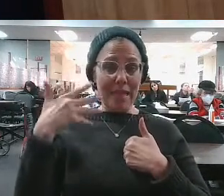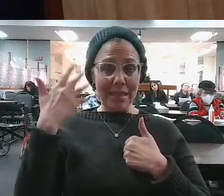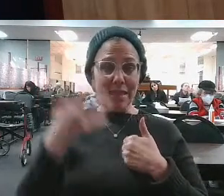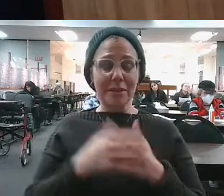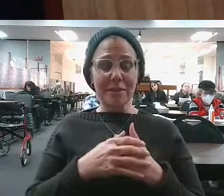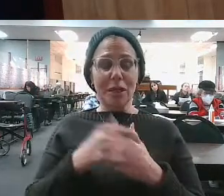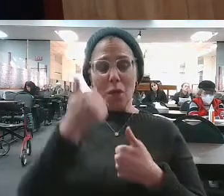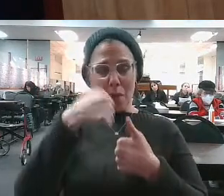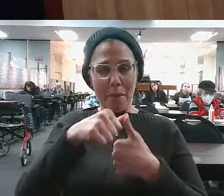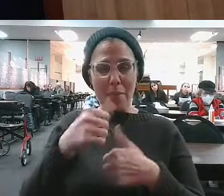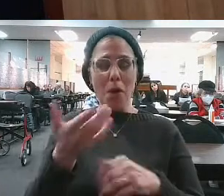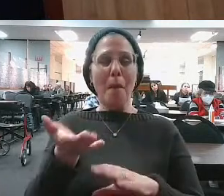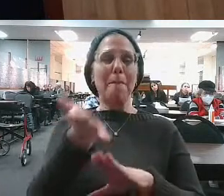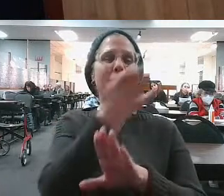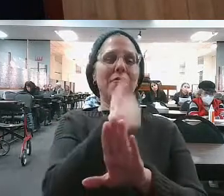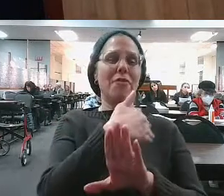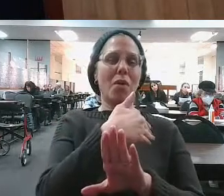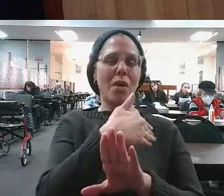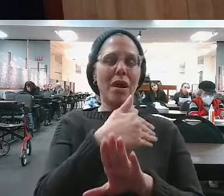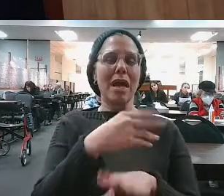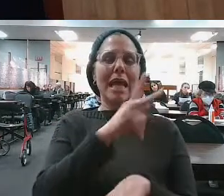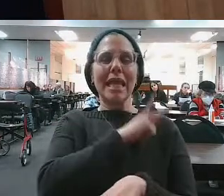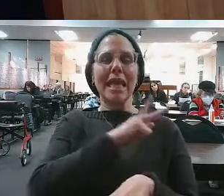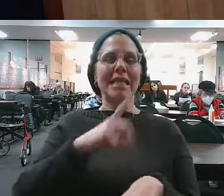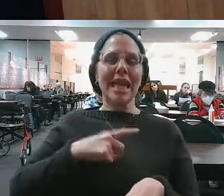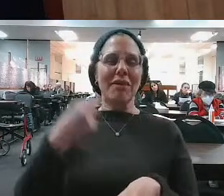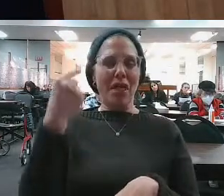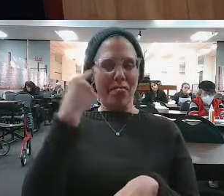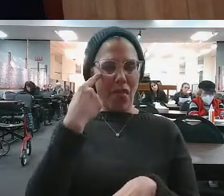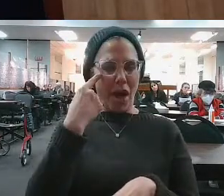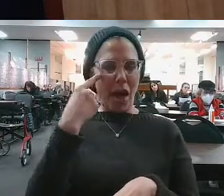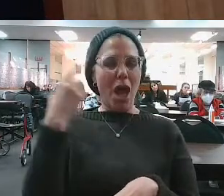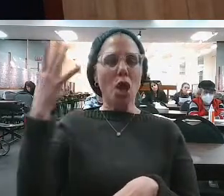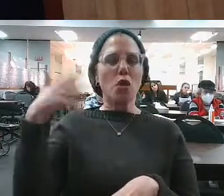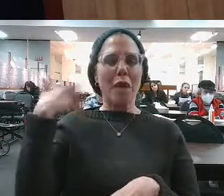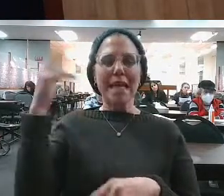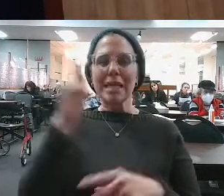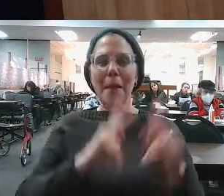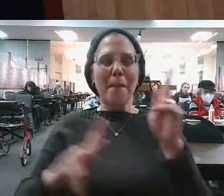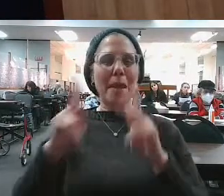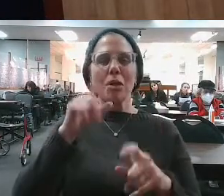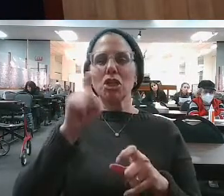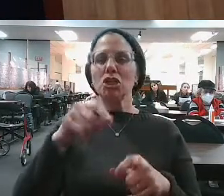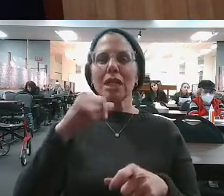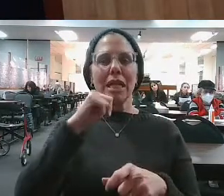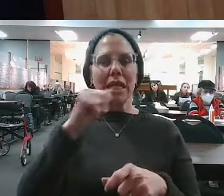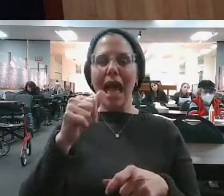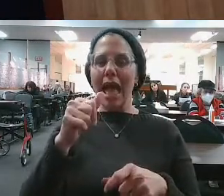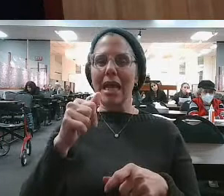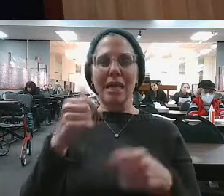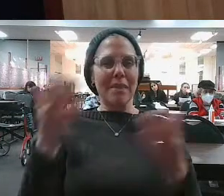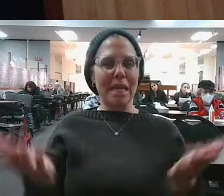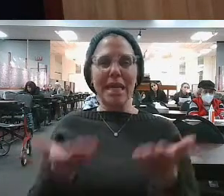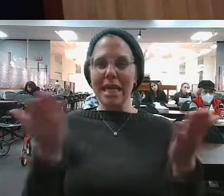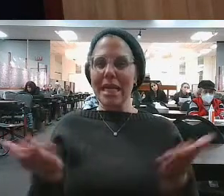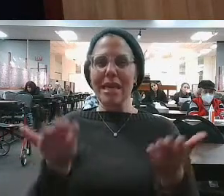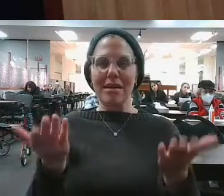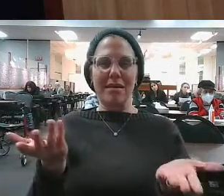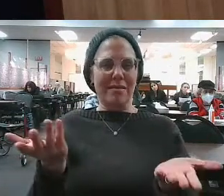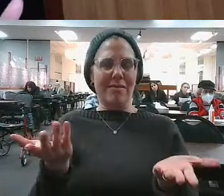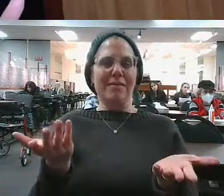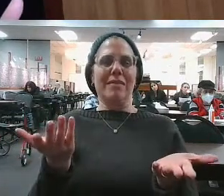view the Shoteh? How did he view Shtos? How did he view insanity, mental imbalance before this episode? How did he view it?